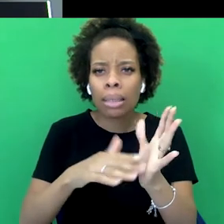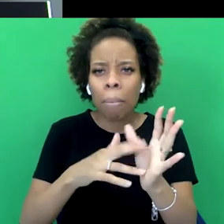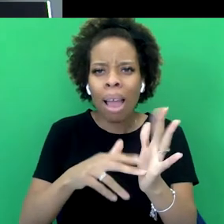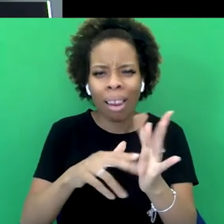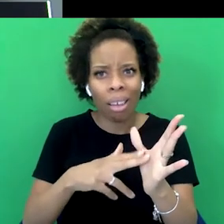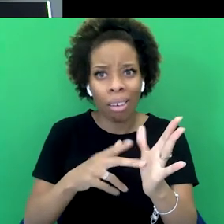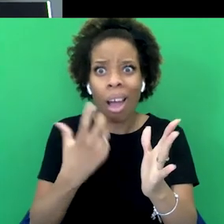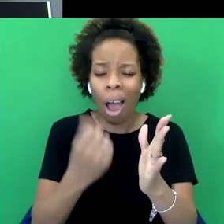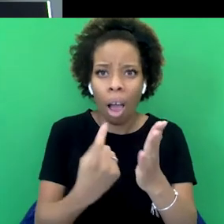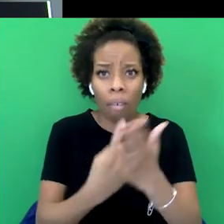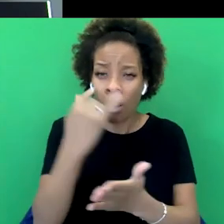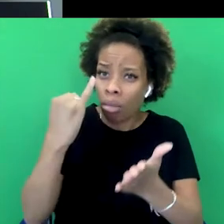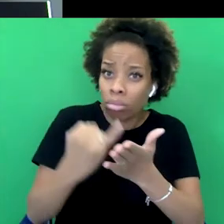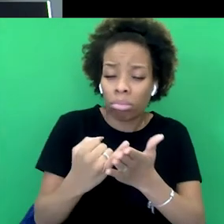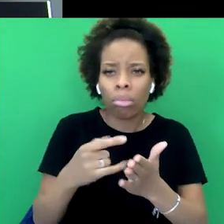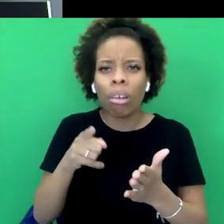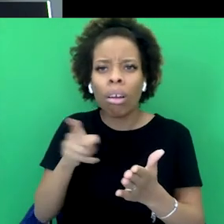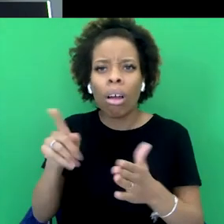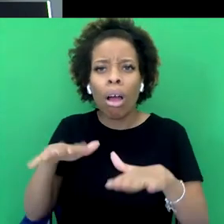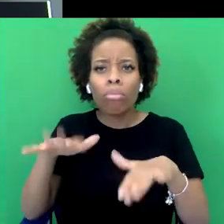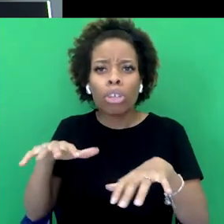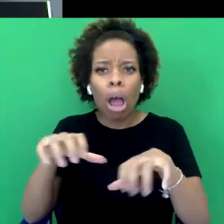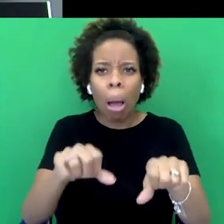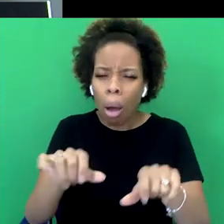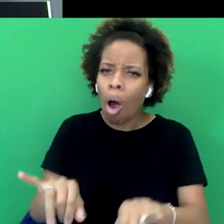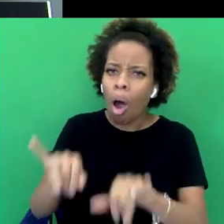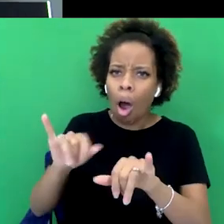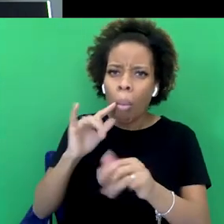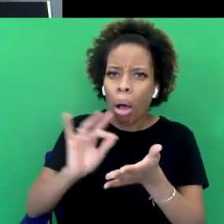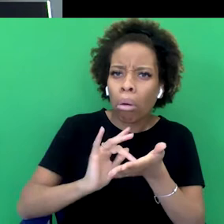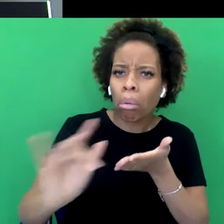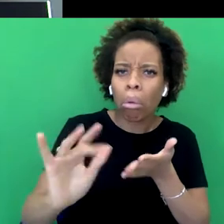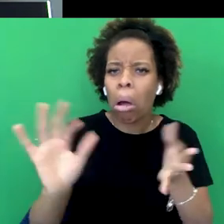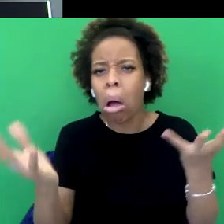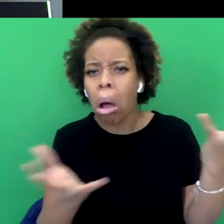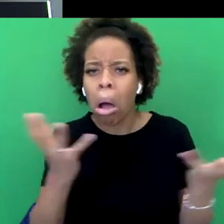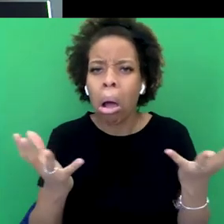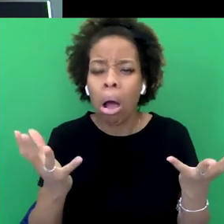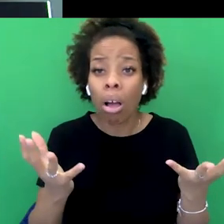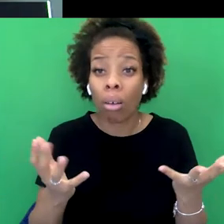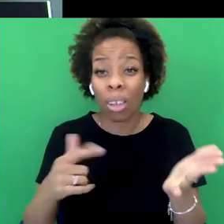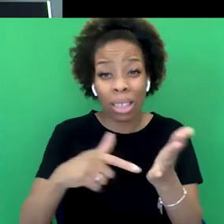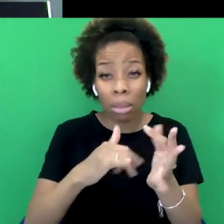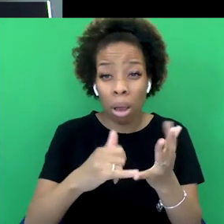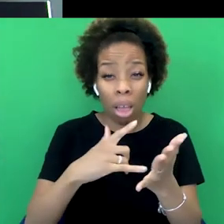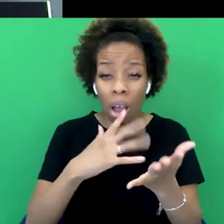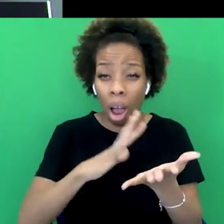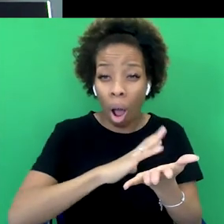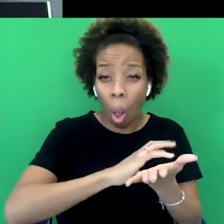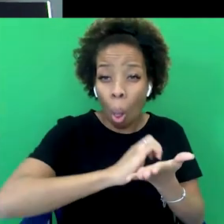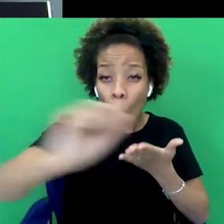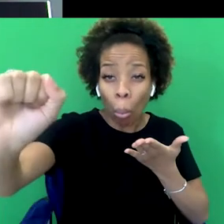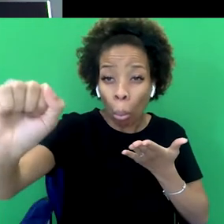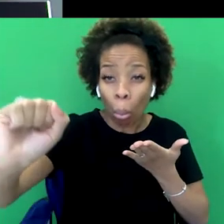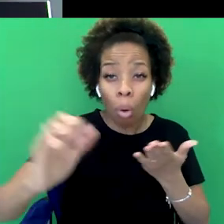you know, well, you know, British Empire was bad, but there wasn't a genocide. But Tasmania was literally a genocide in the sense that it was used